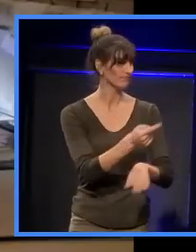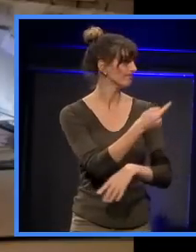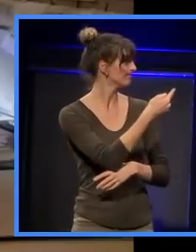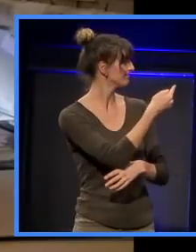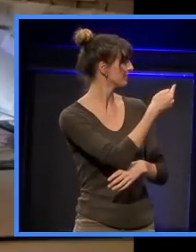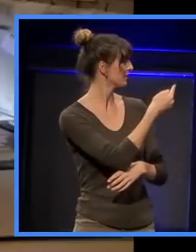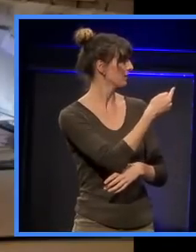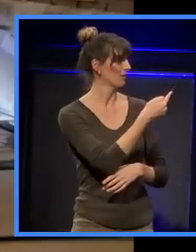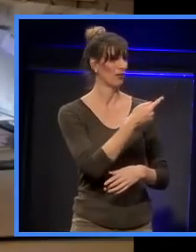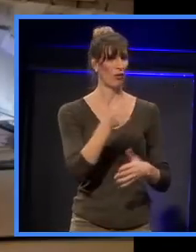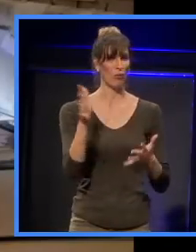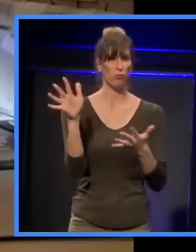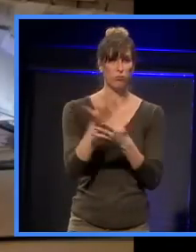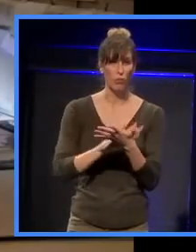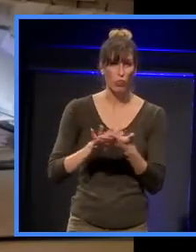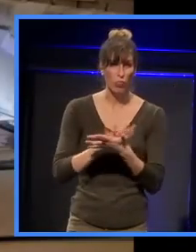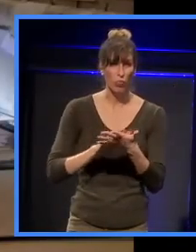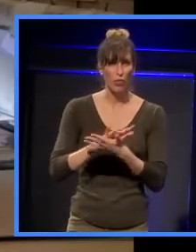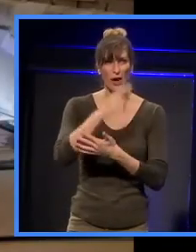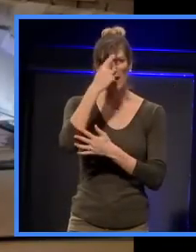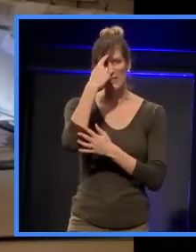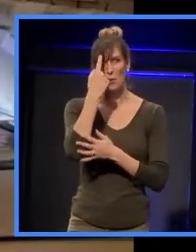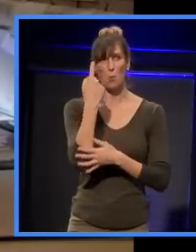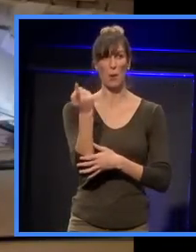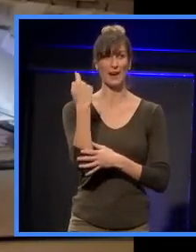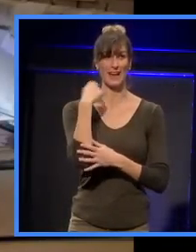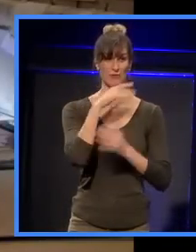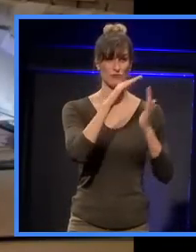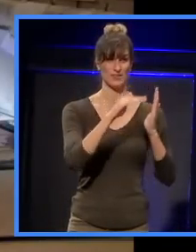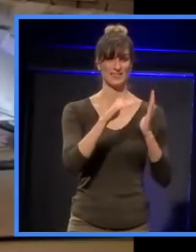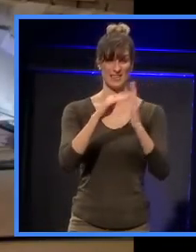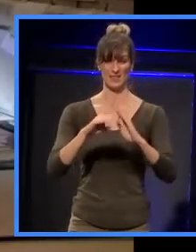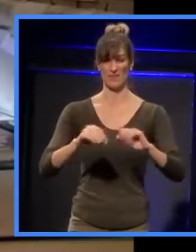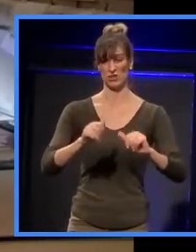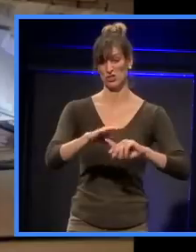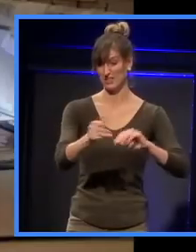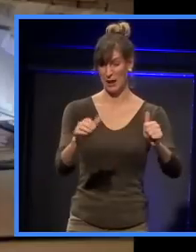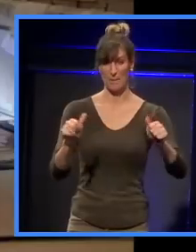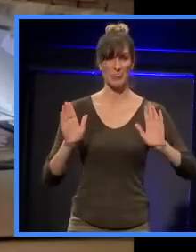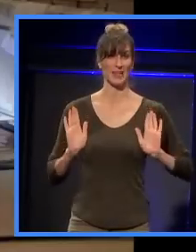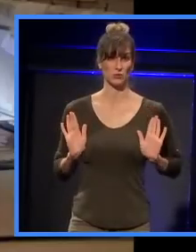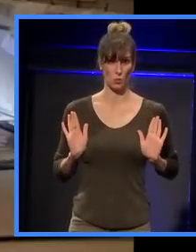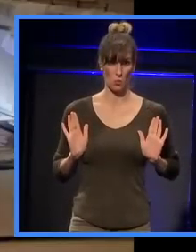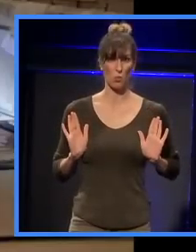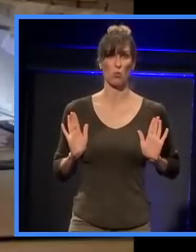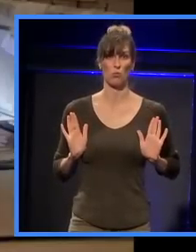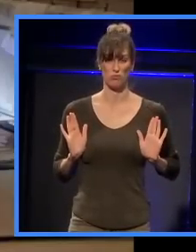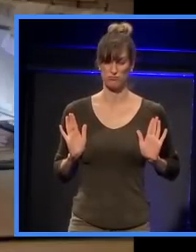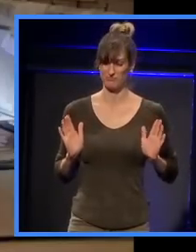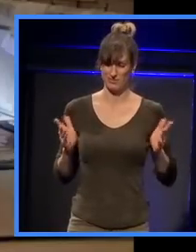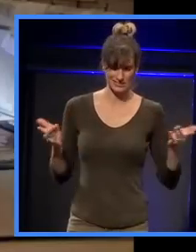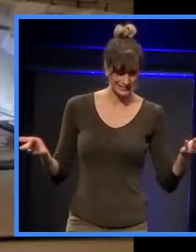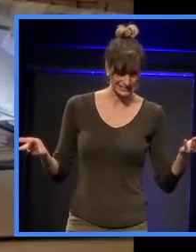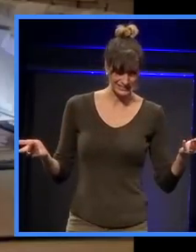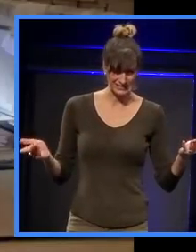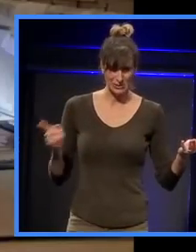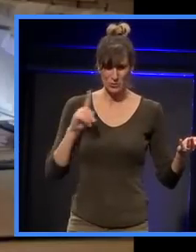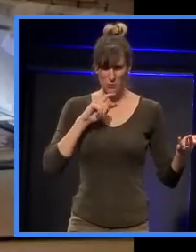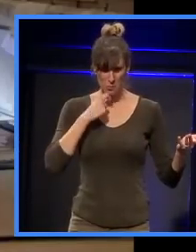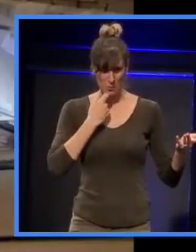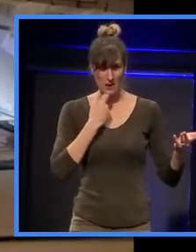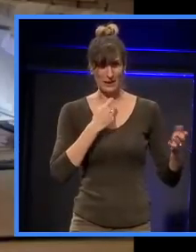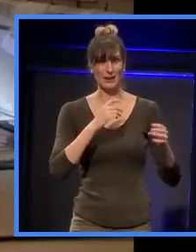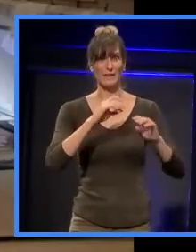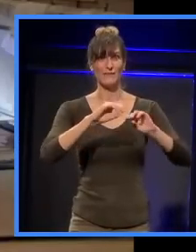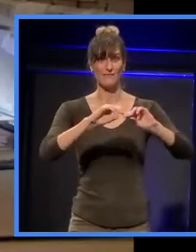it's an absolute mess. I think there were 100 seats installed, and there's no way that he thought